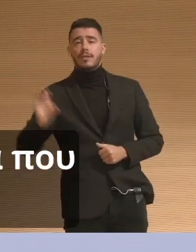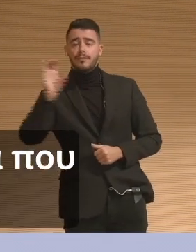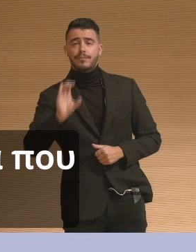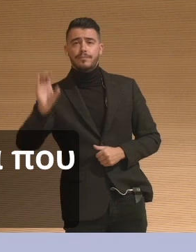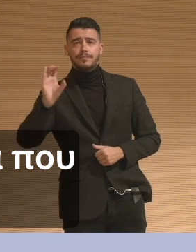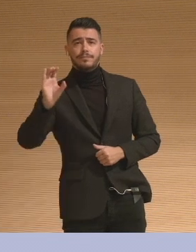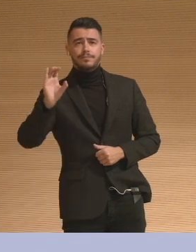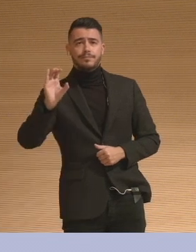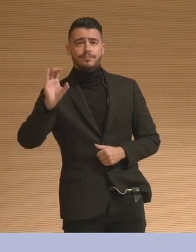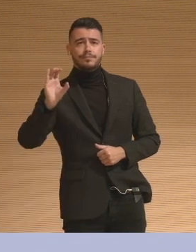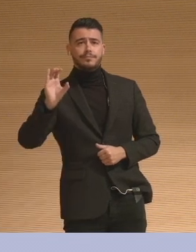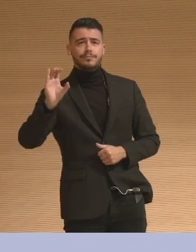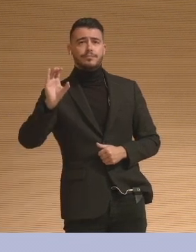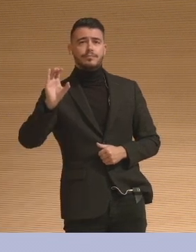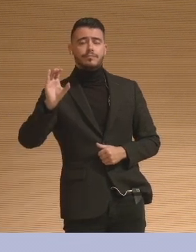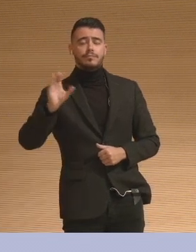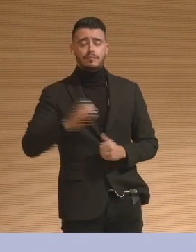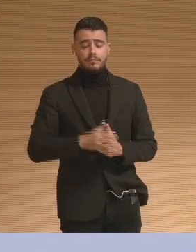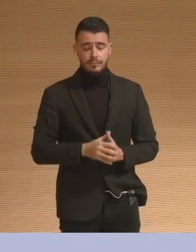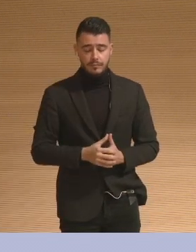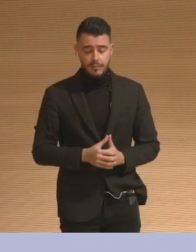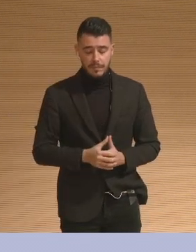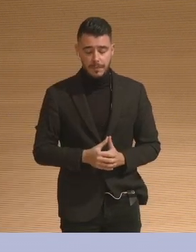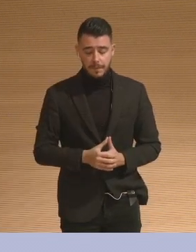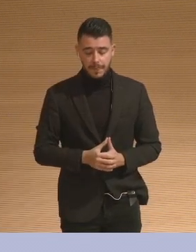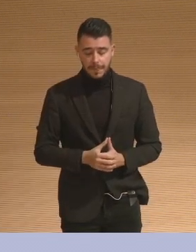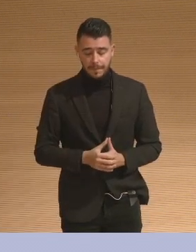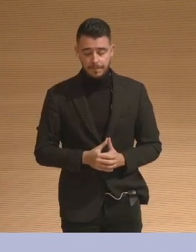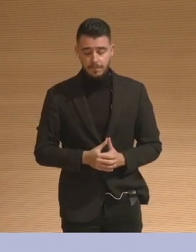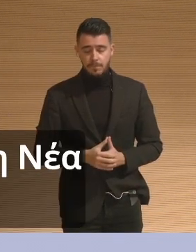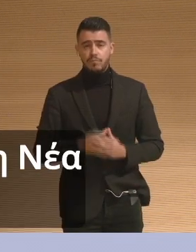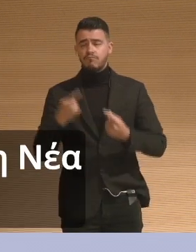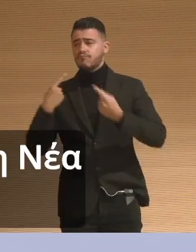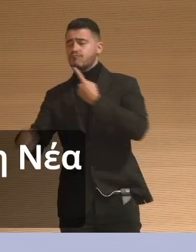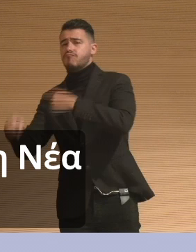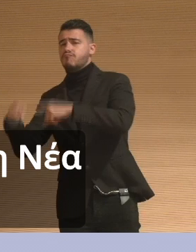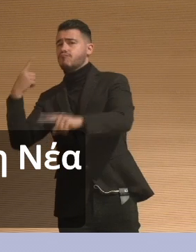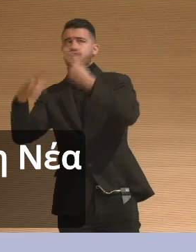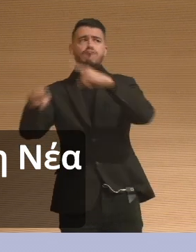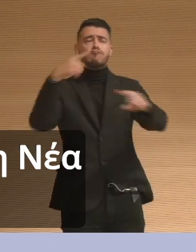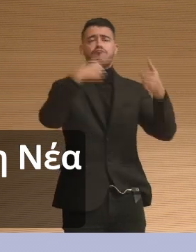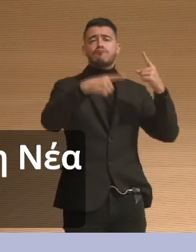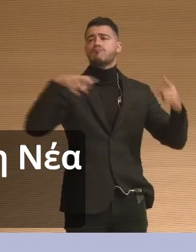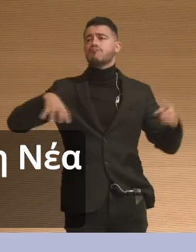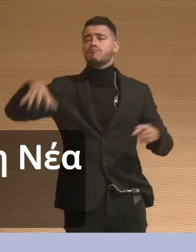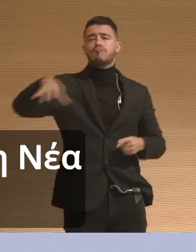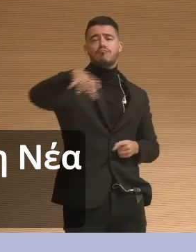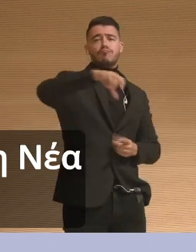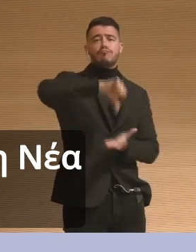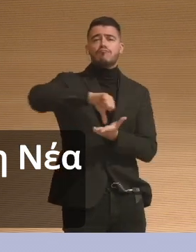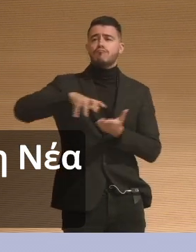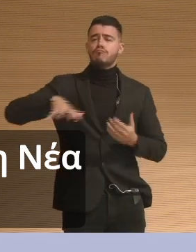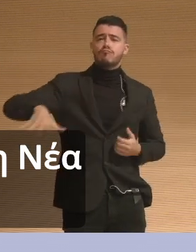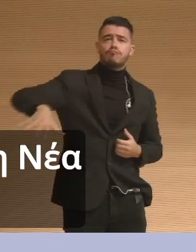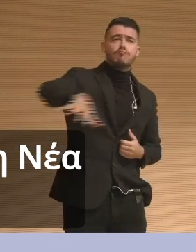bit more passive, very diverse constituencies. I began at the National September 11th